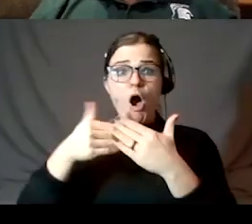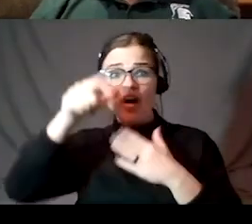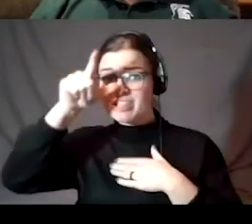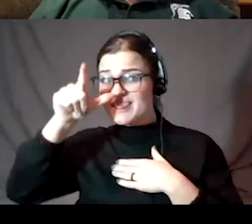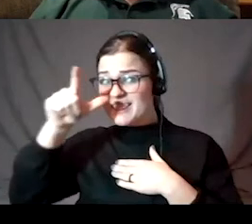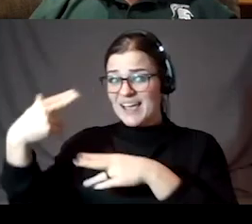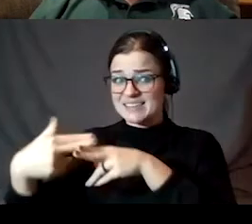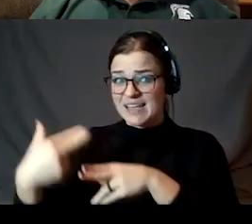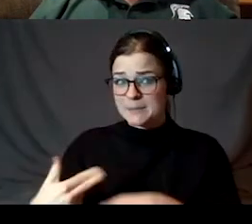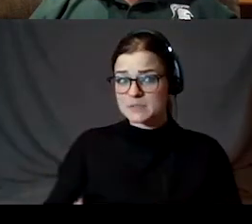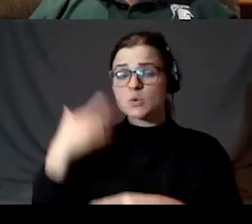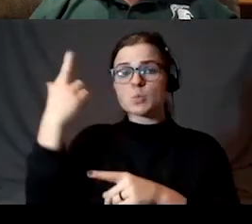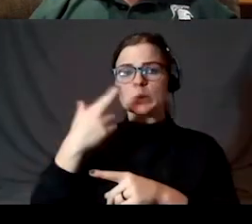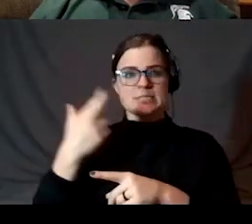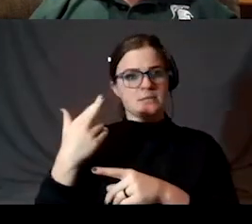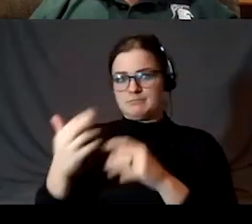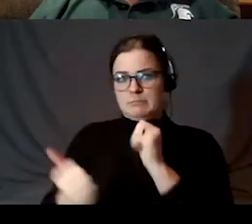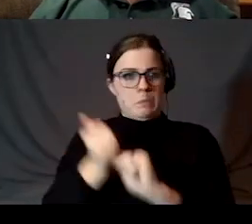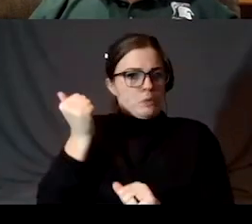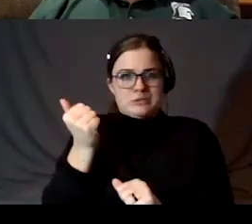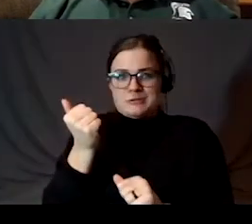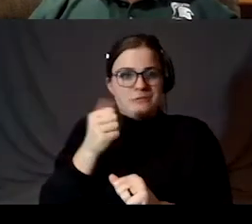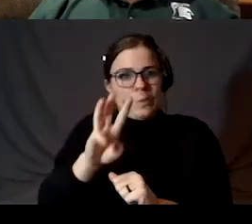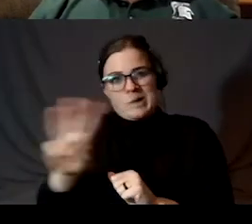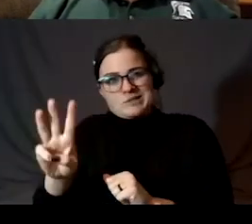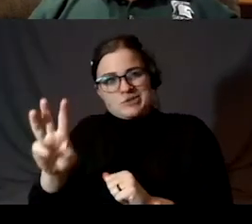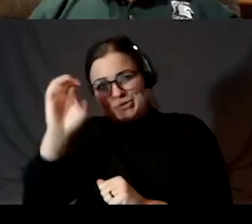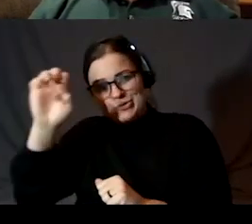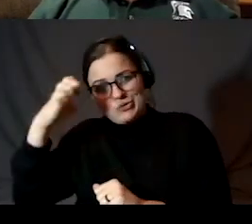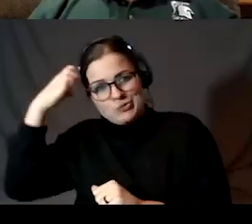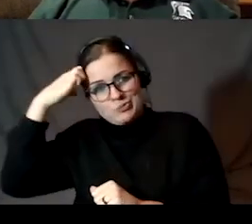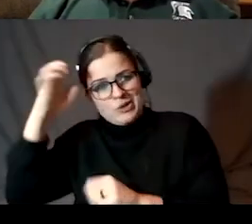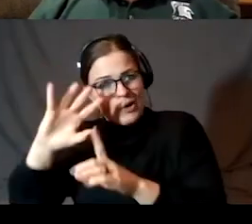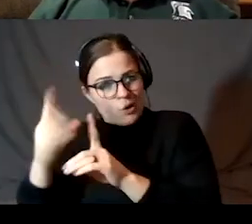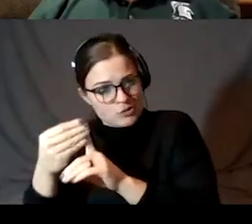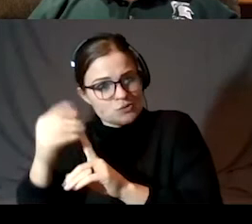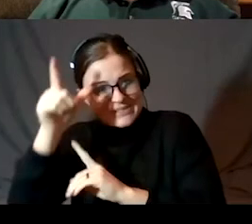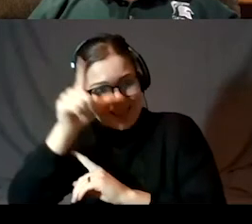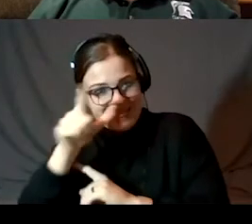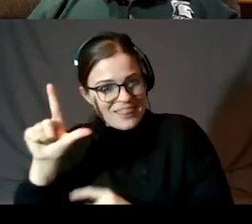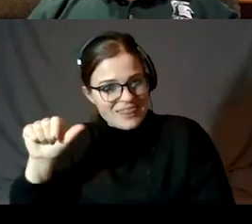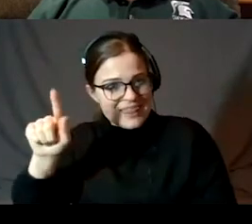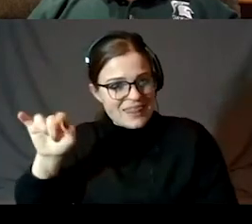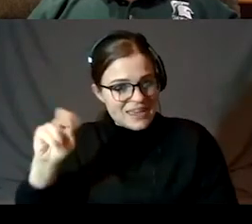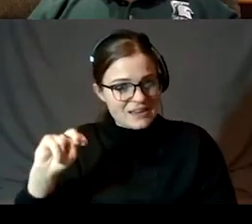knowledge for most of Western European culture. And so all of these names,